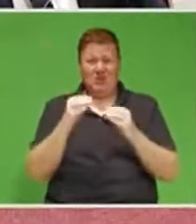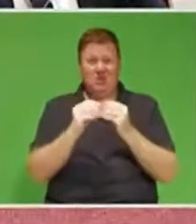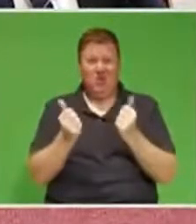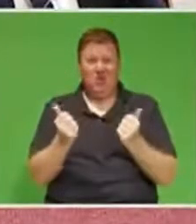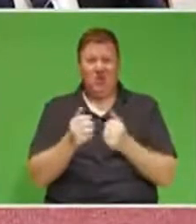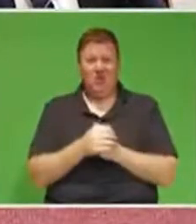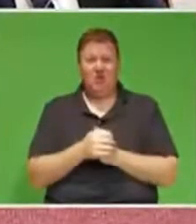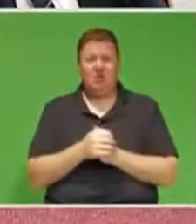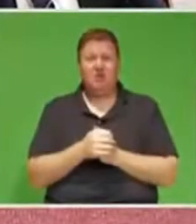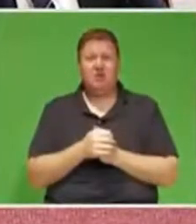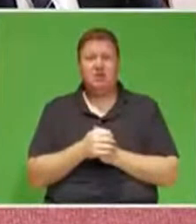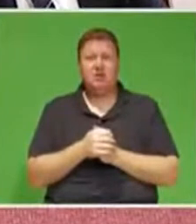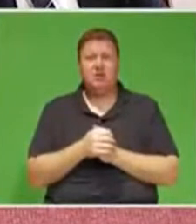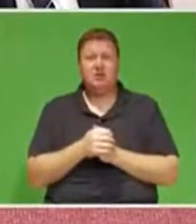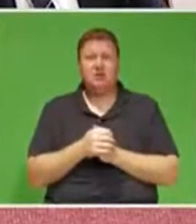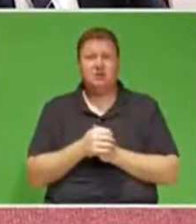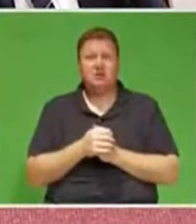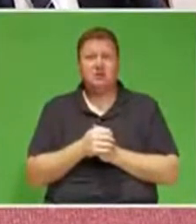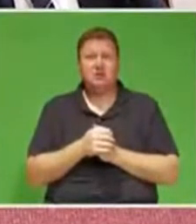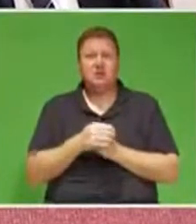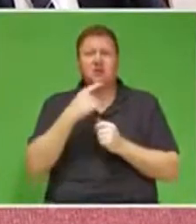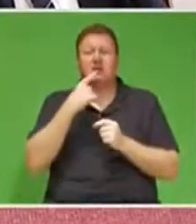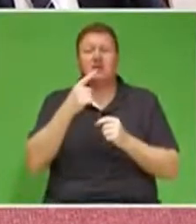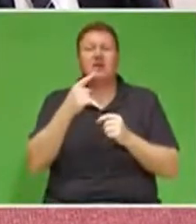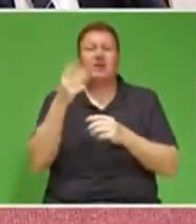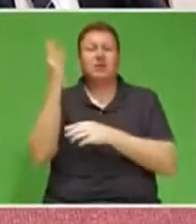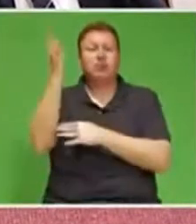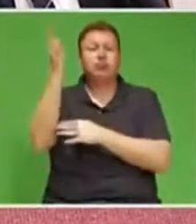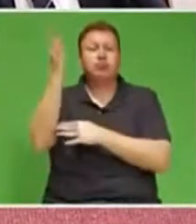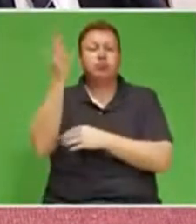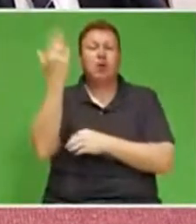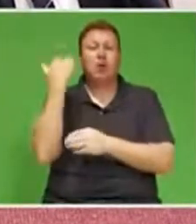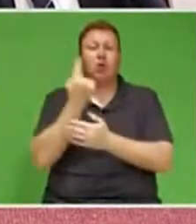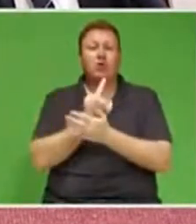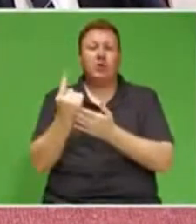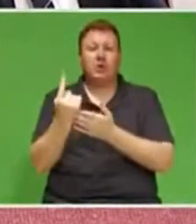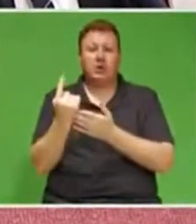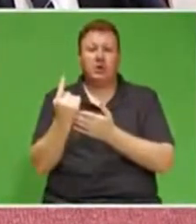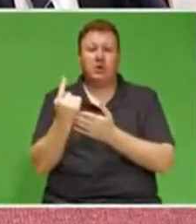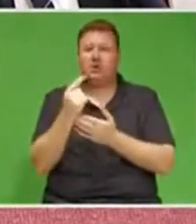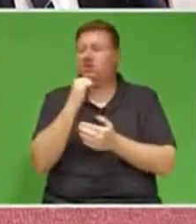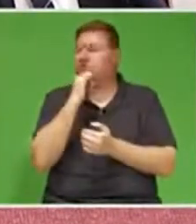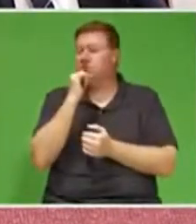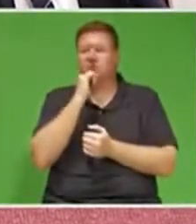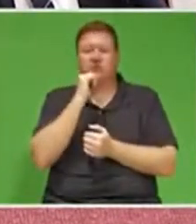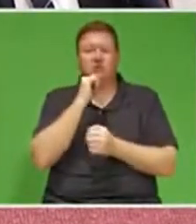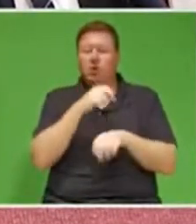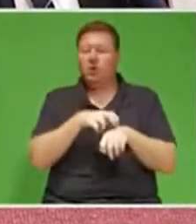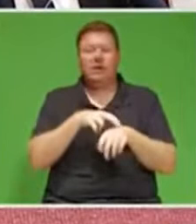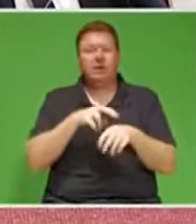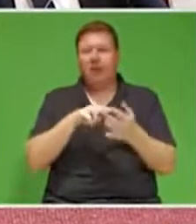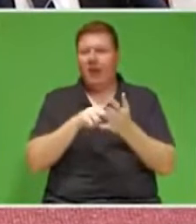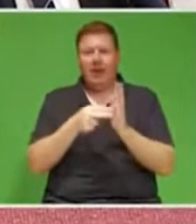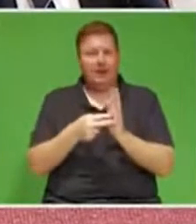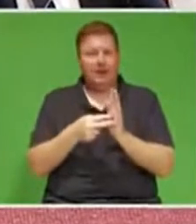As we said during our address last week, we do not need another plan.